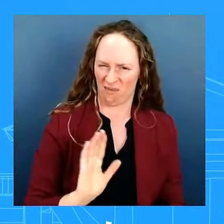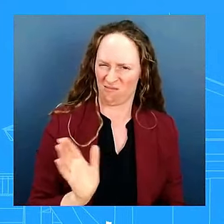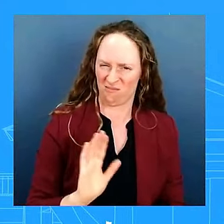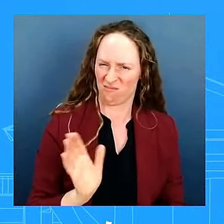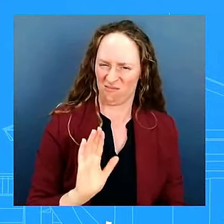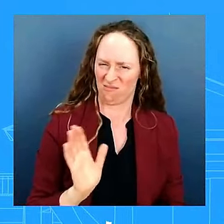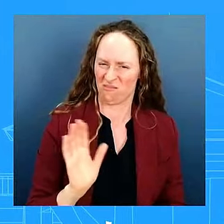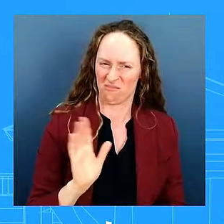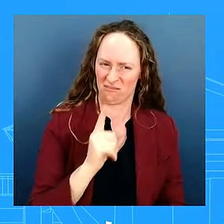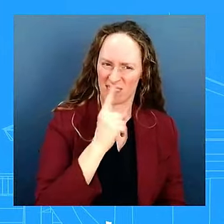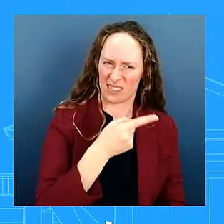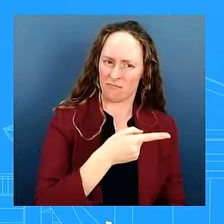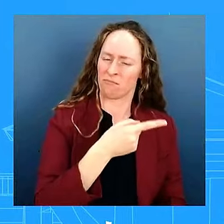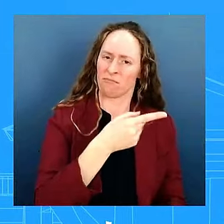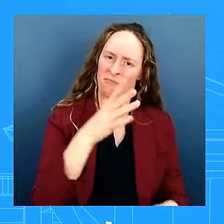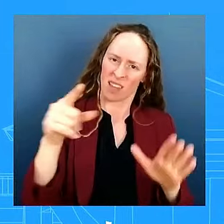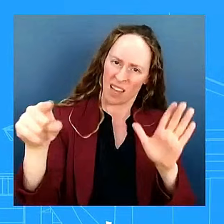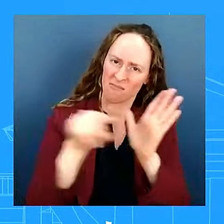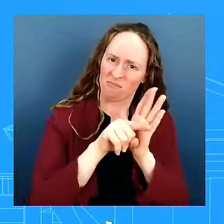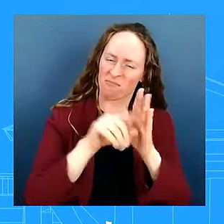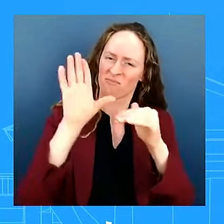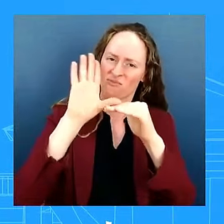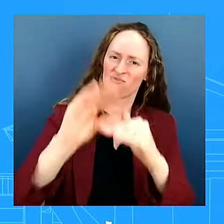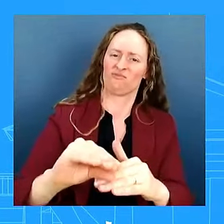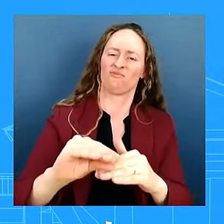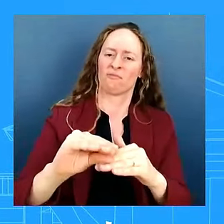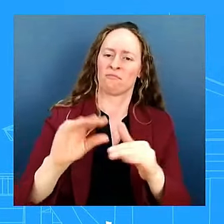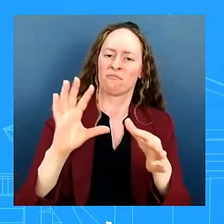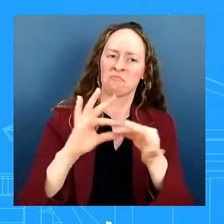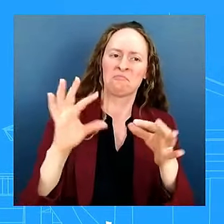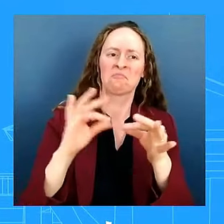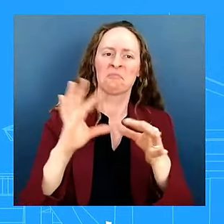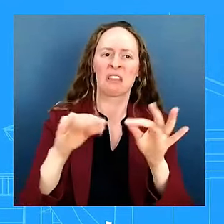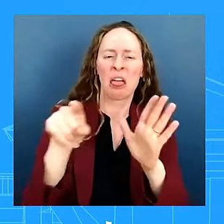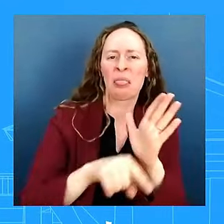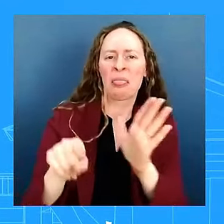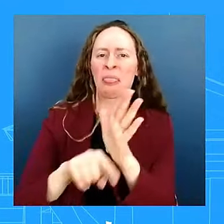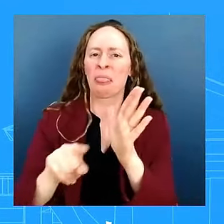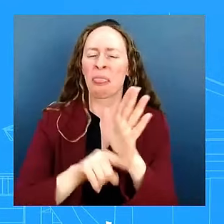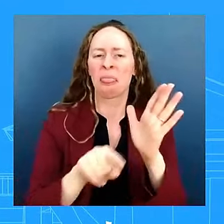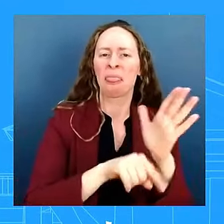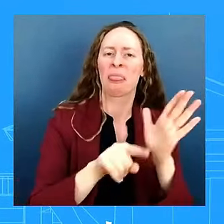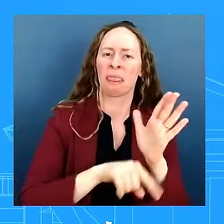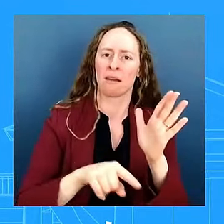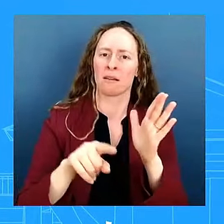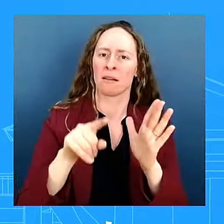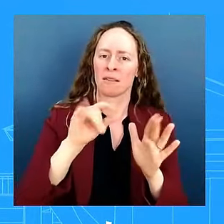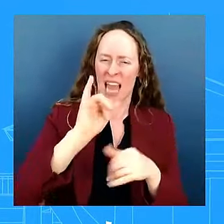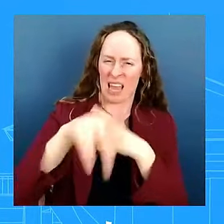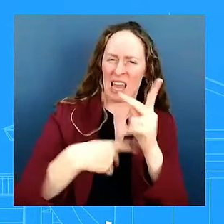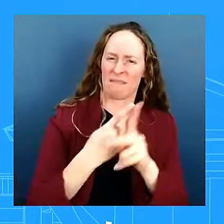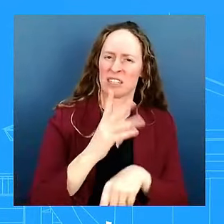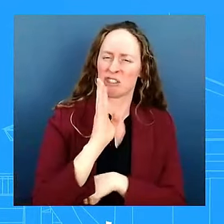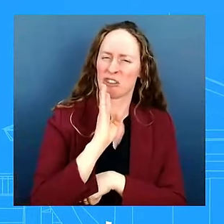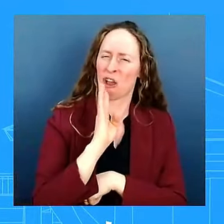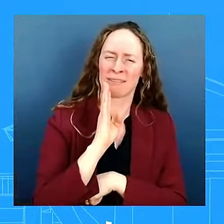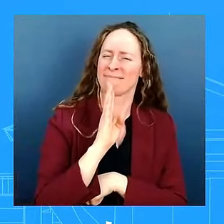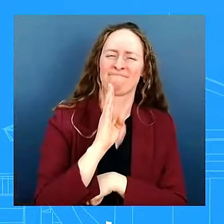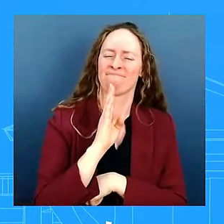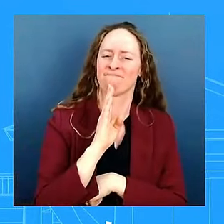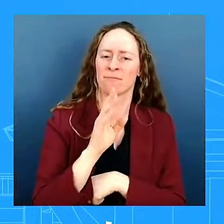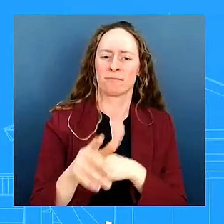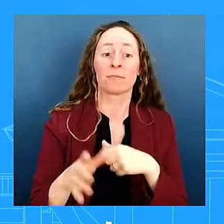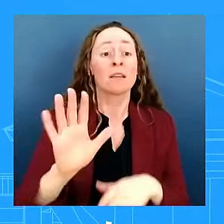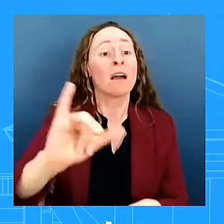is and who continues to fan these types of dangerous and insulting conspiracy theories like the false notion like the false notion that